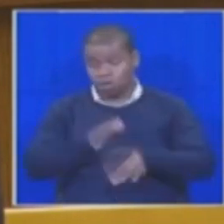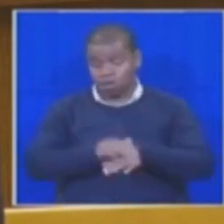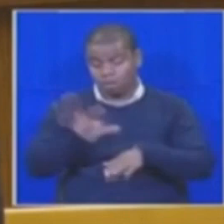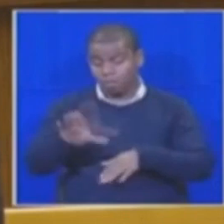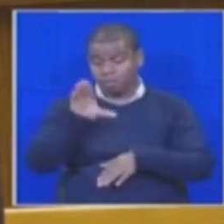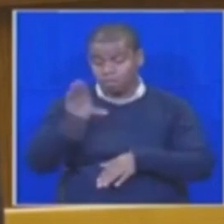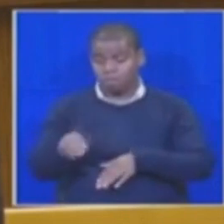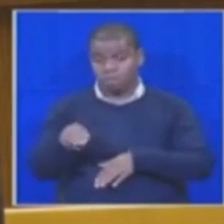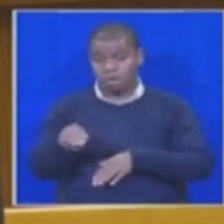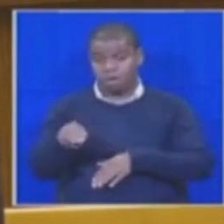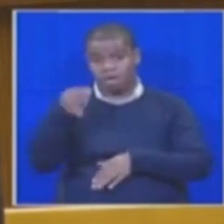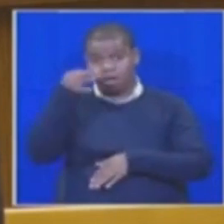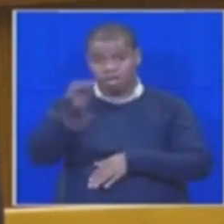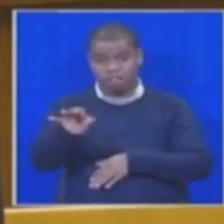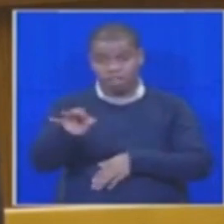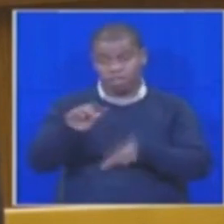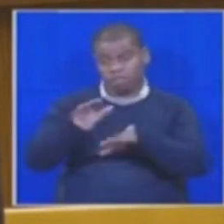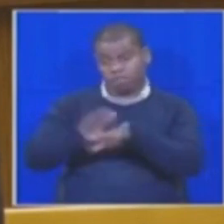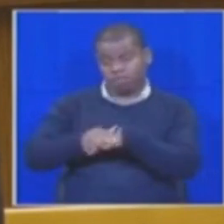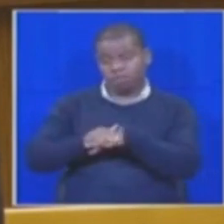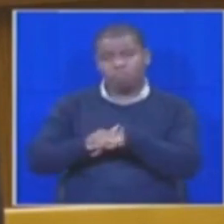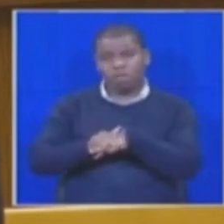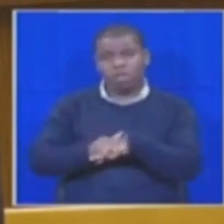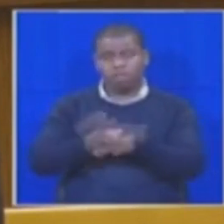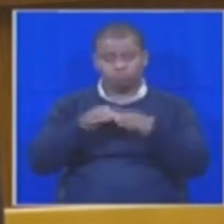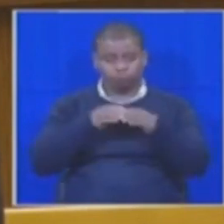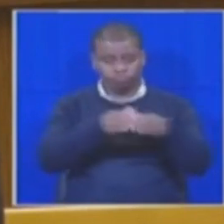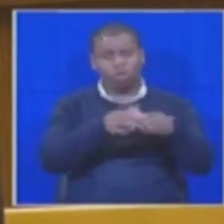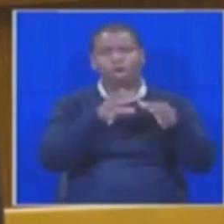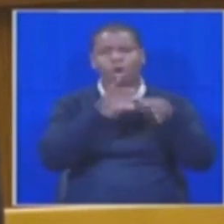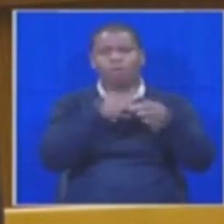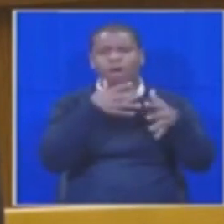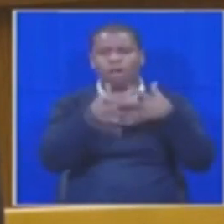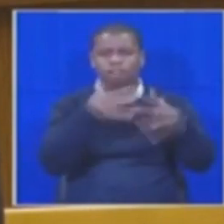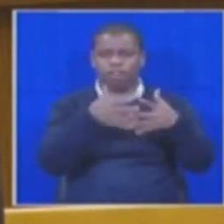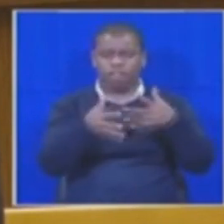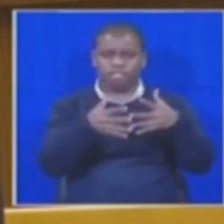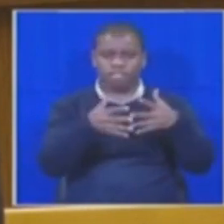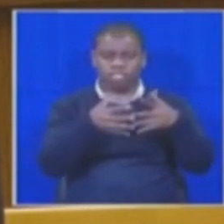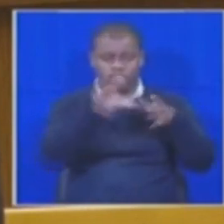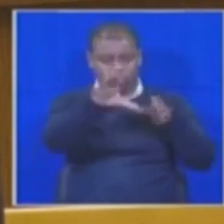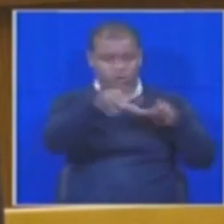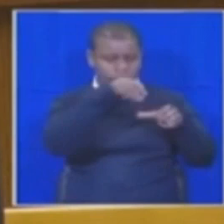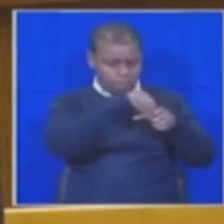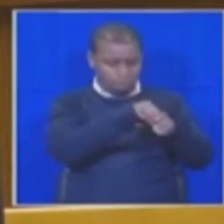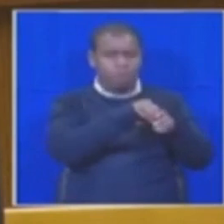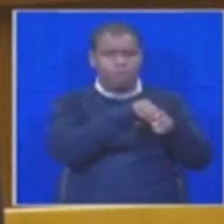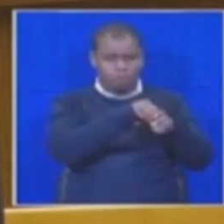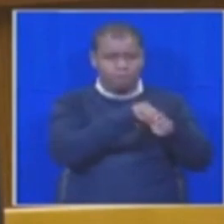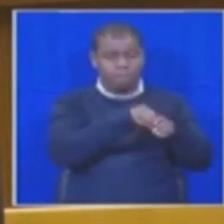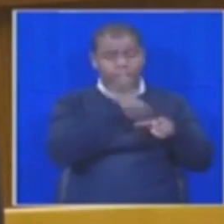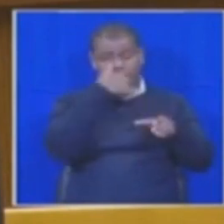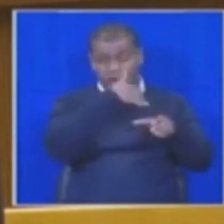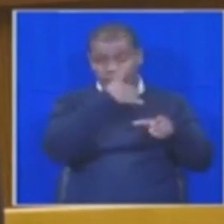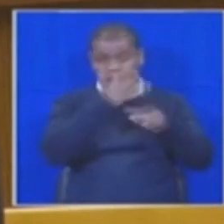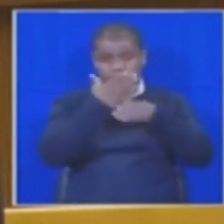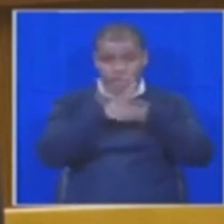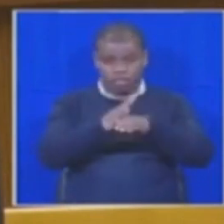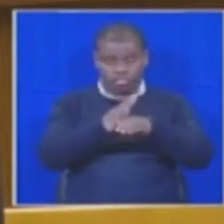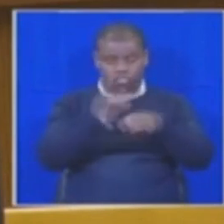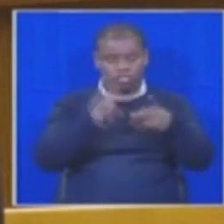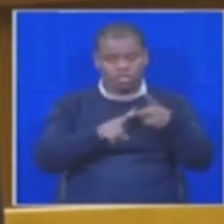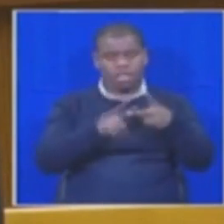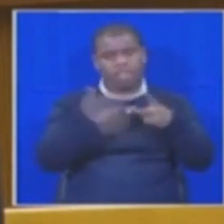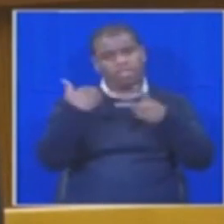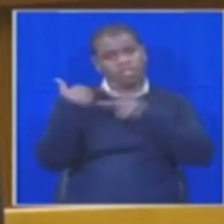has re-classified Home Affairs under the Justice, Crime Prevention and Security